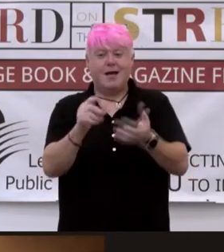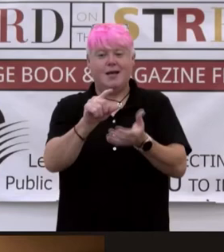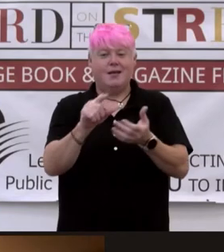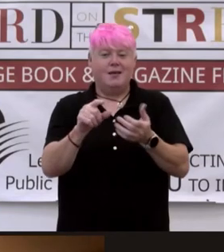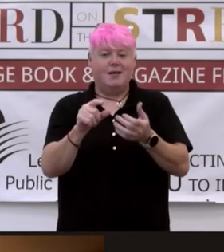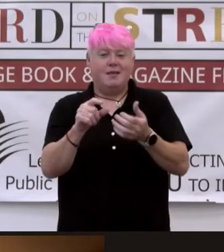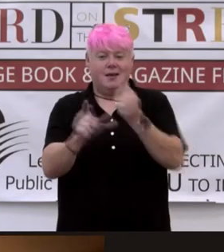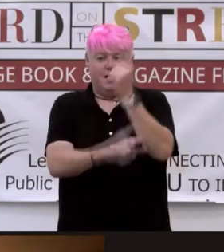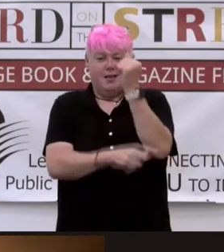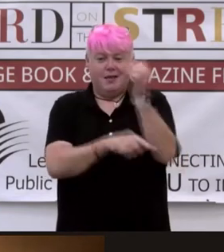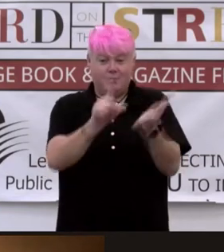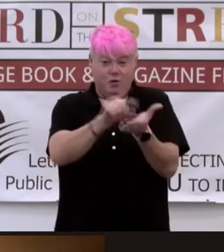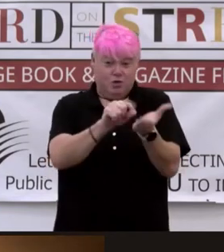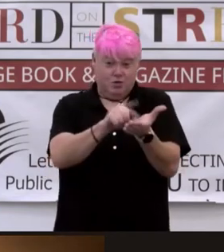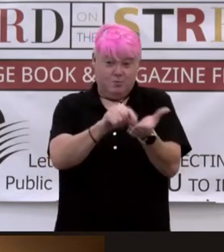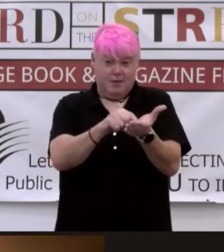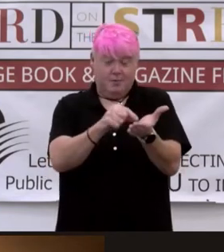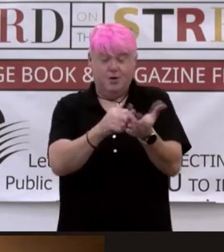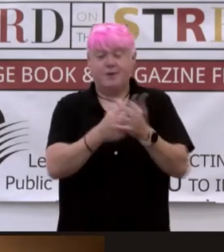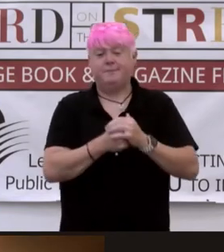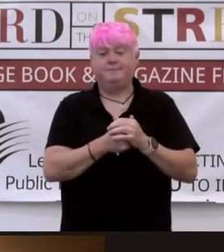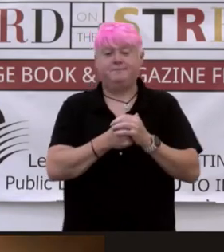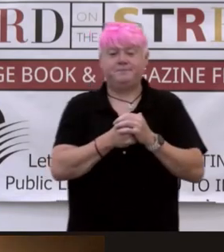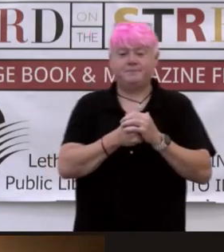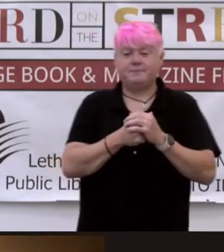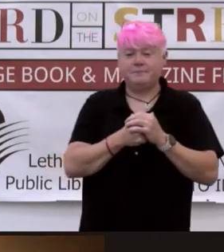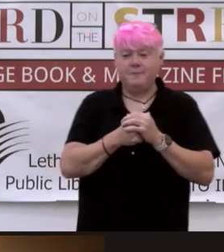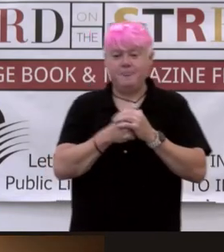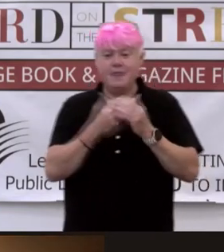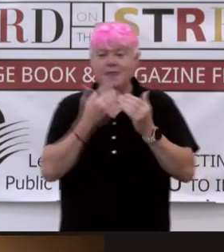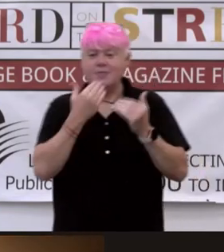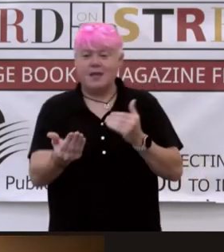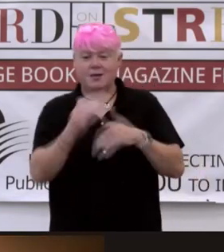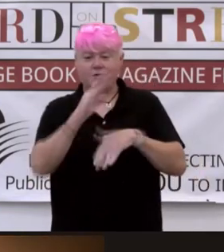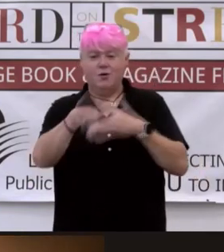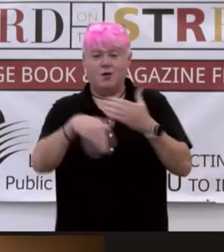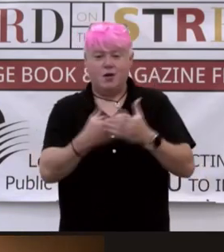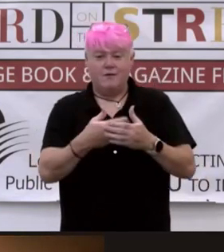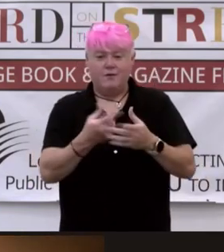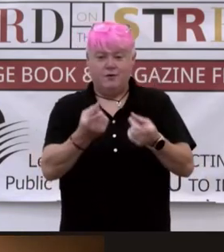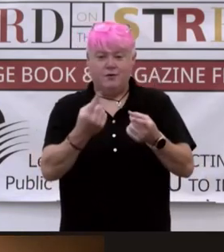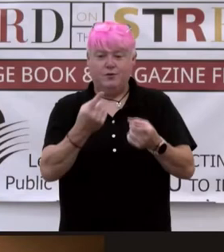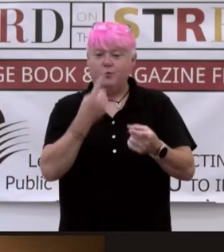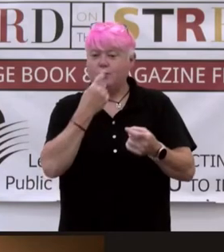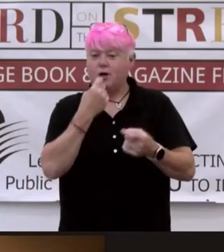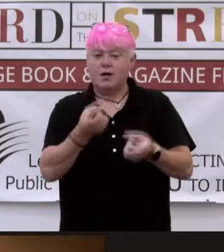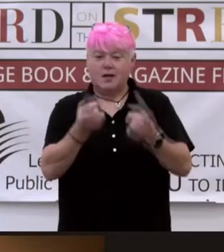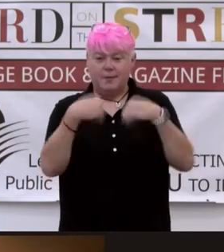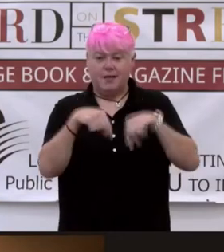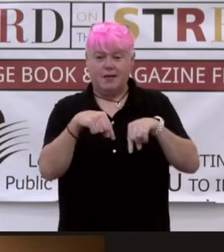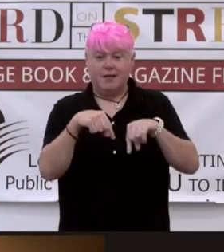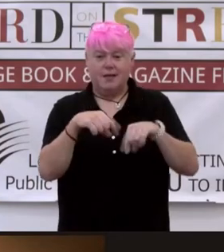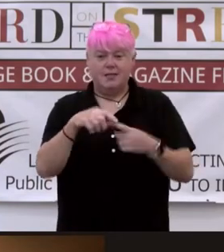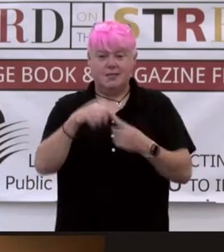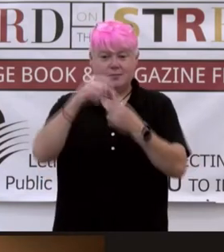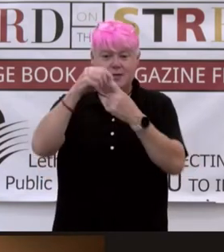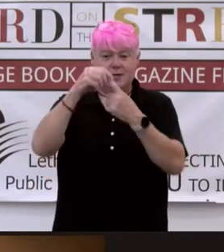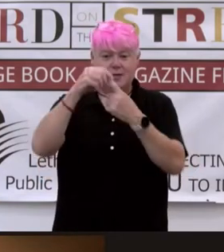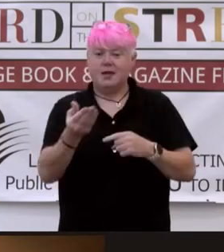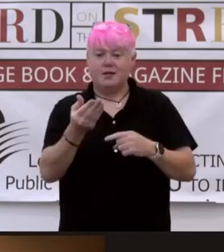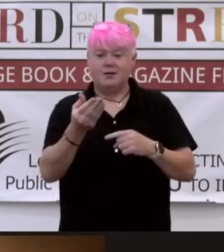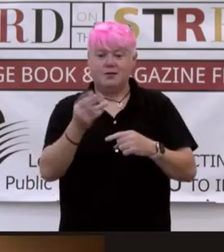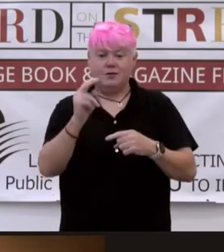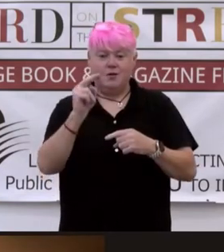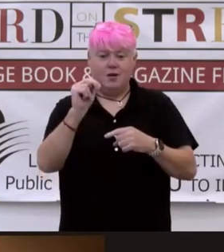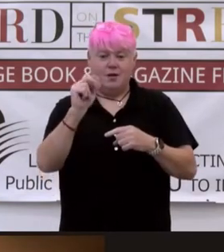this year, so thank you to that. Thank you to all of you for attending and a special thank you to Nafisa Asad